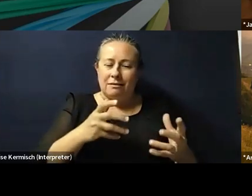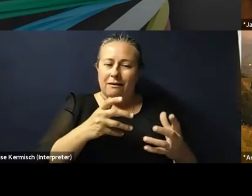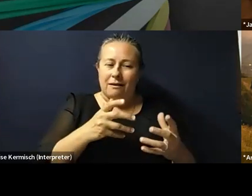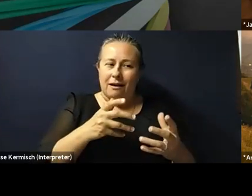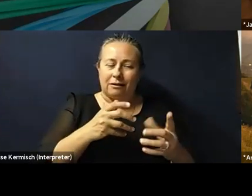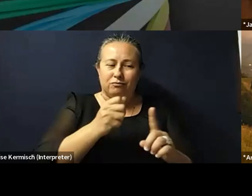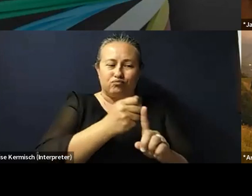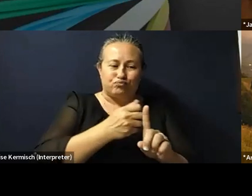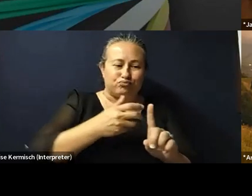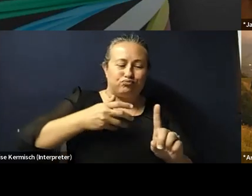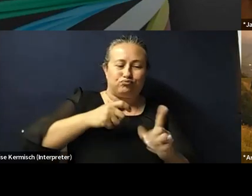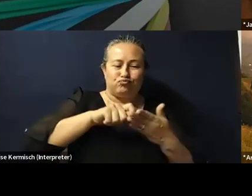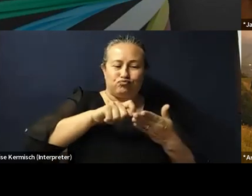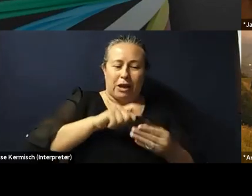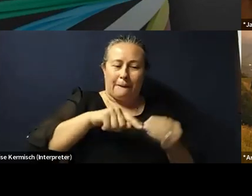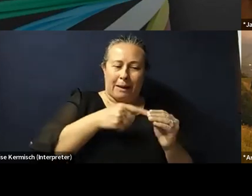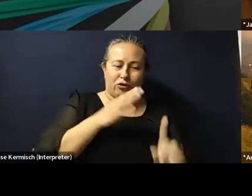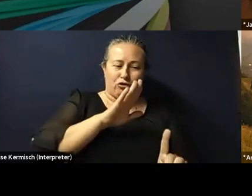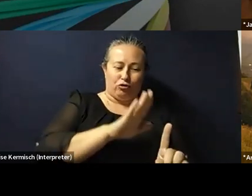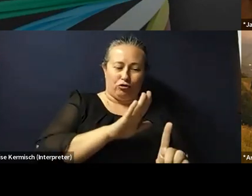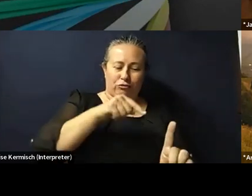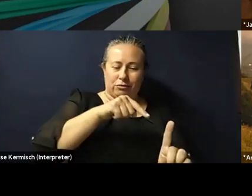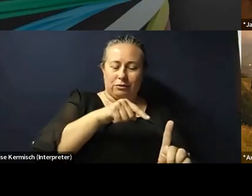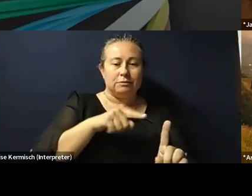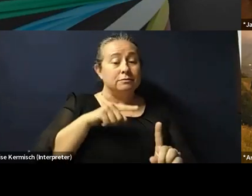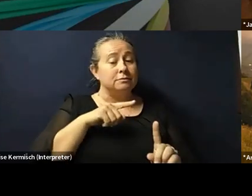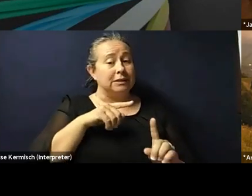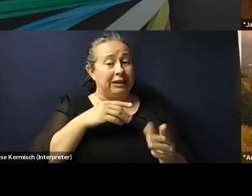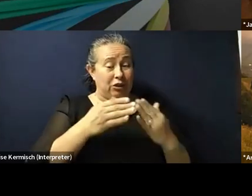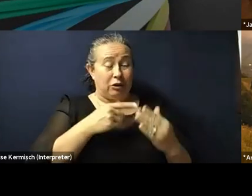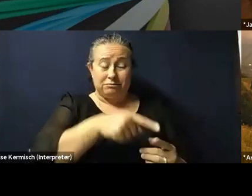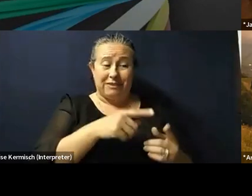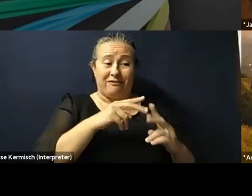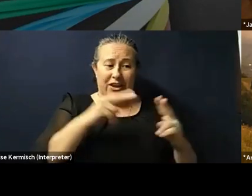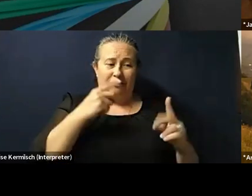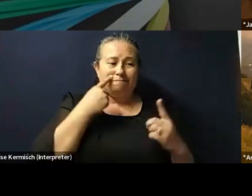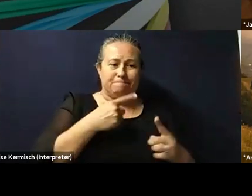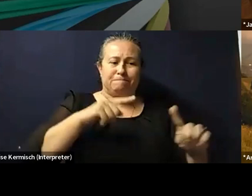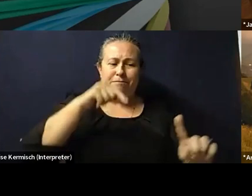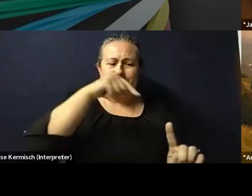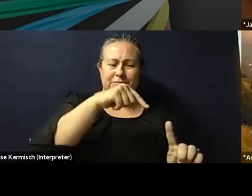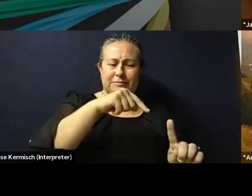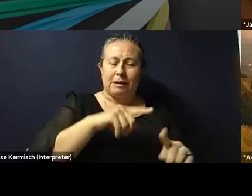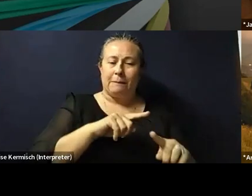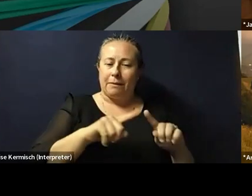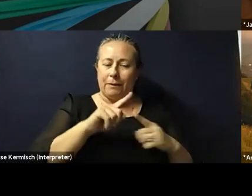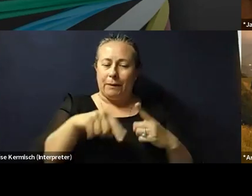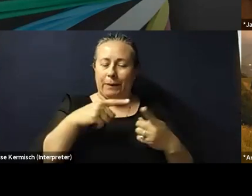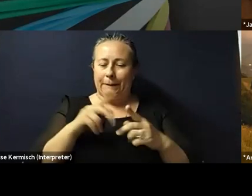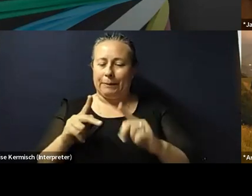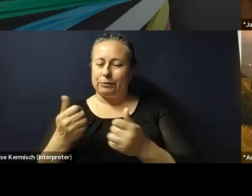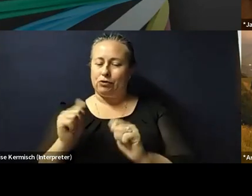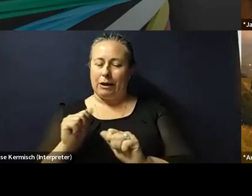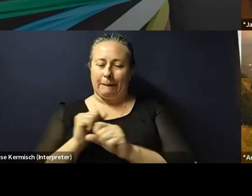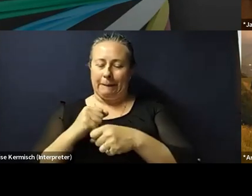but she was obviously completely prolific. And she's also a really interesting figure when you're in discussions with people that try and make this really strong